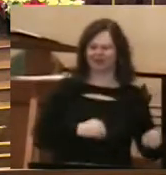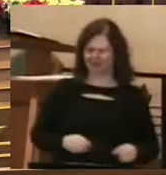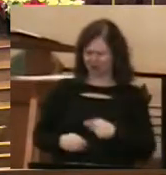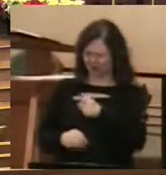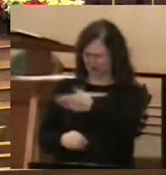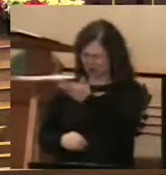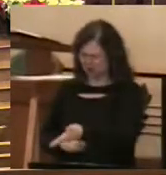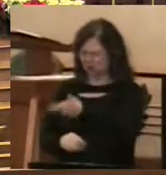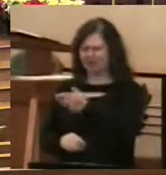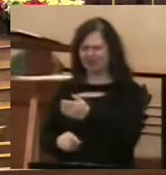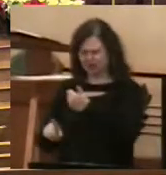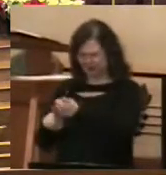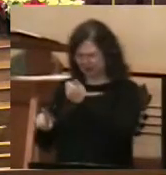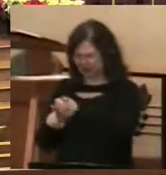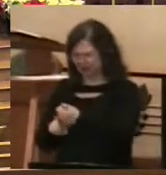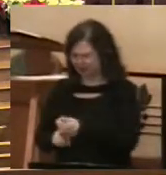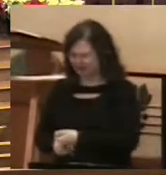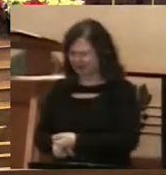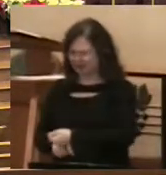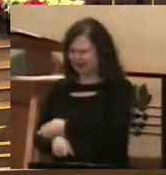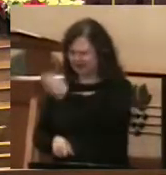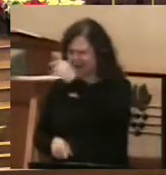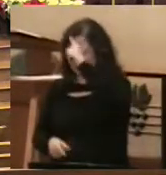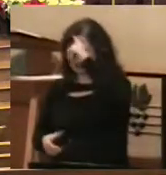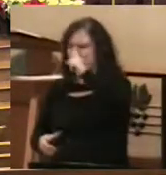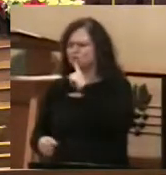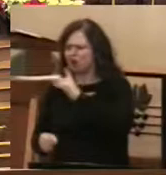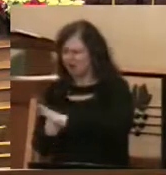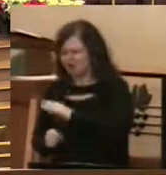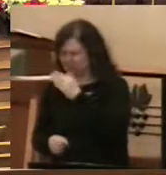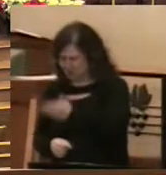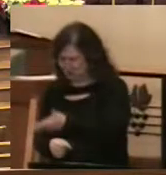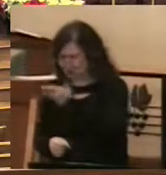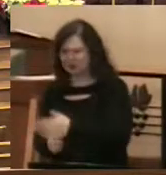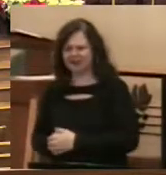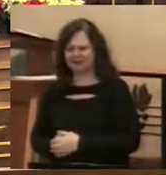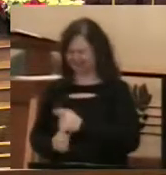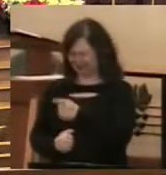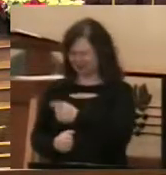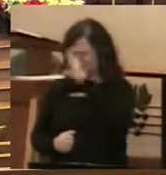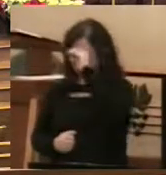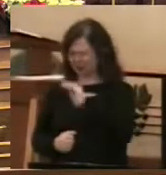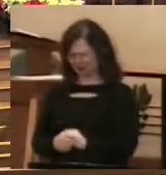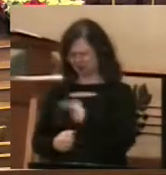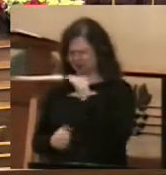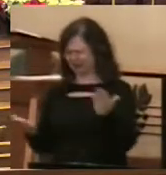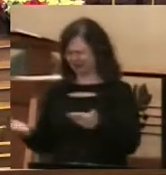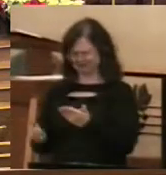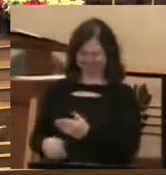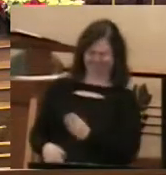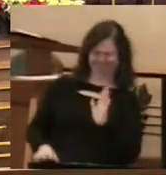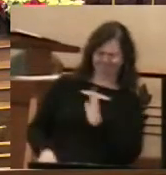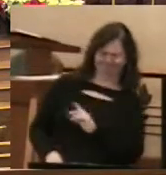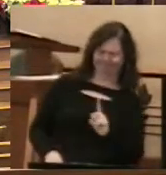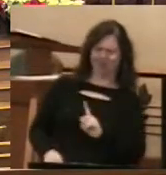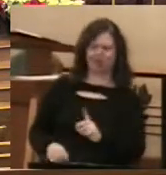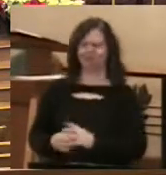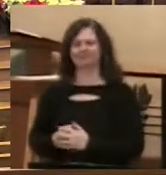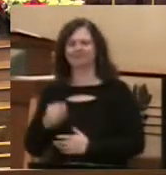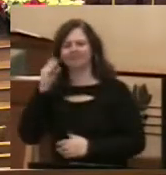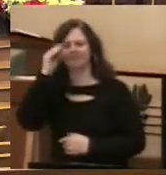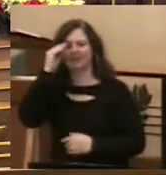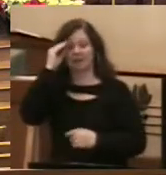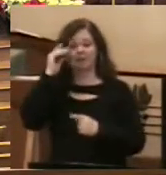you, the fulfillment of God's promise. But Jesus says boldly, yes, I am the one to bring release to the